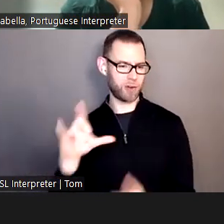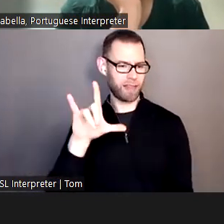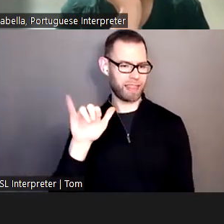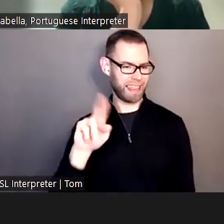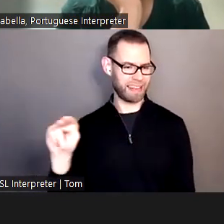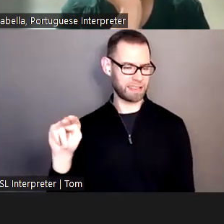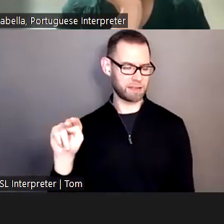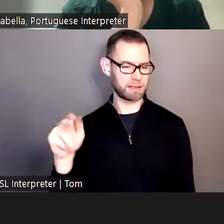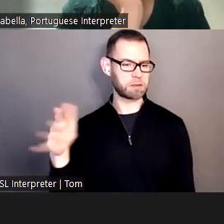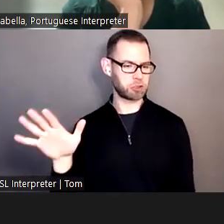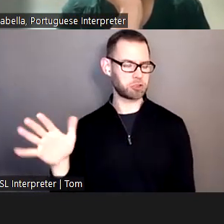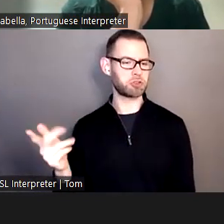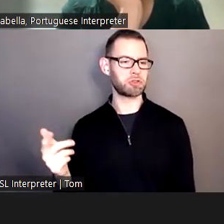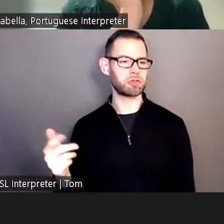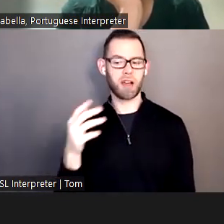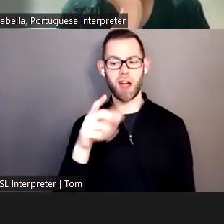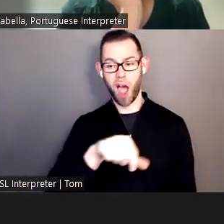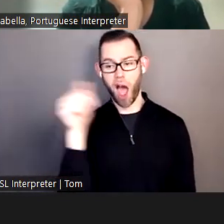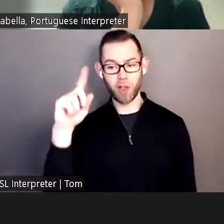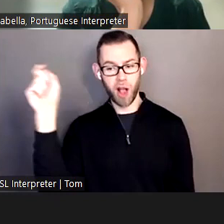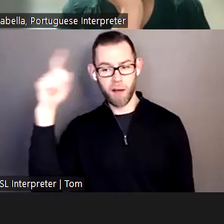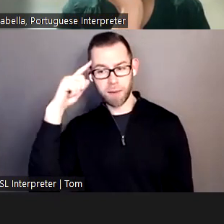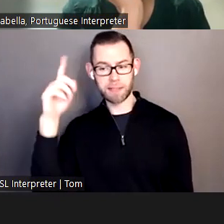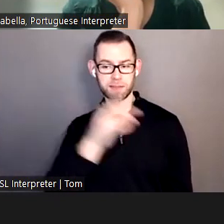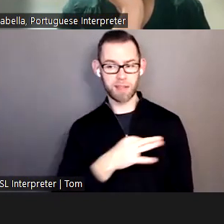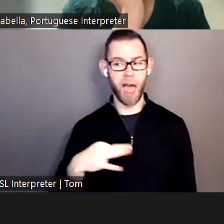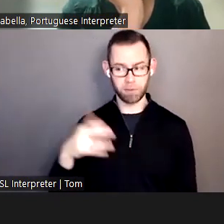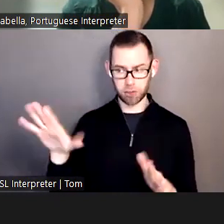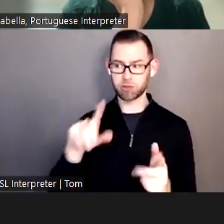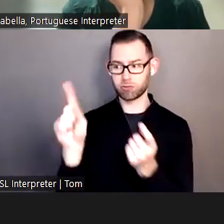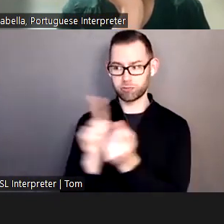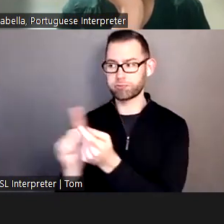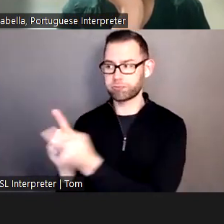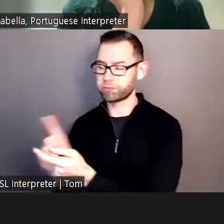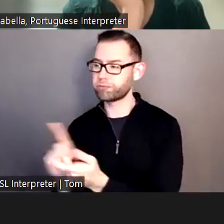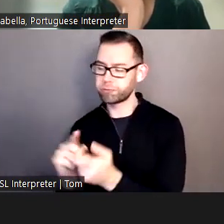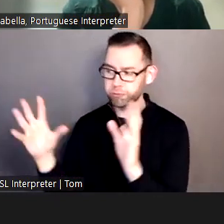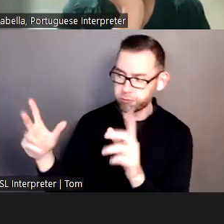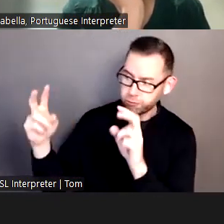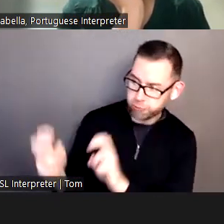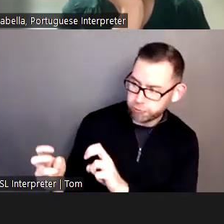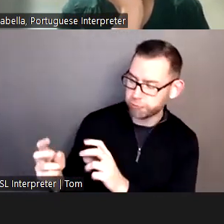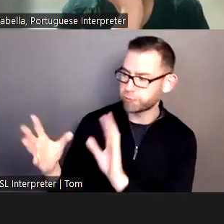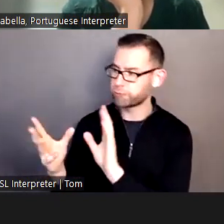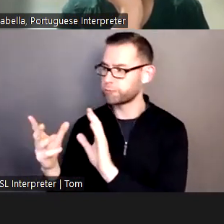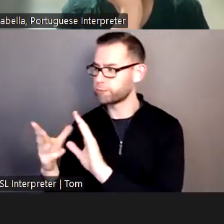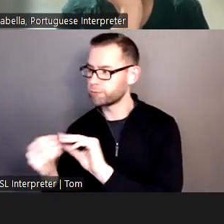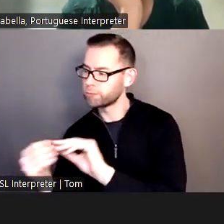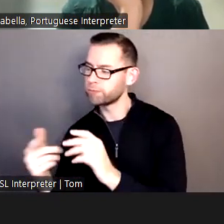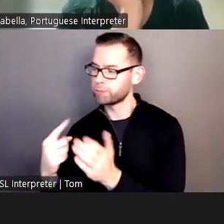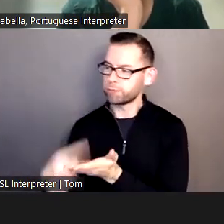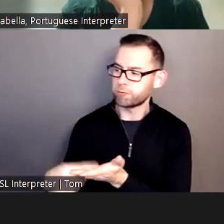government persons, but no one, no organization like a size of neighbor to neighbor